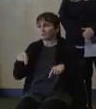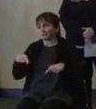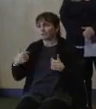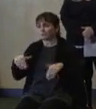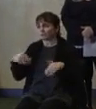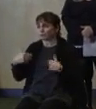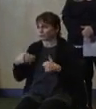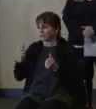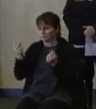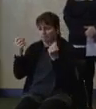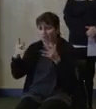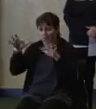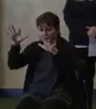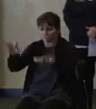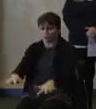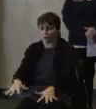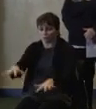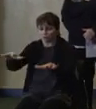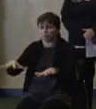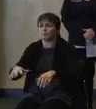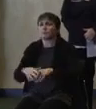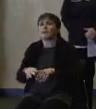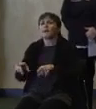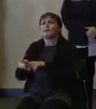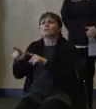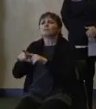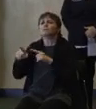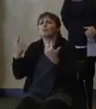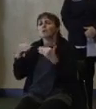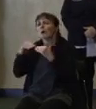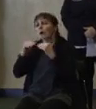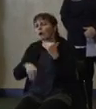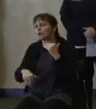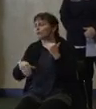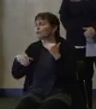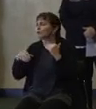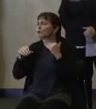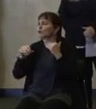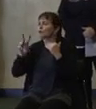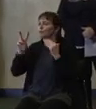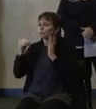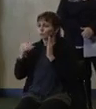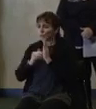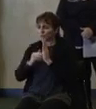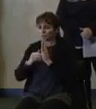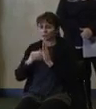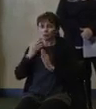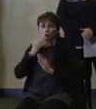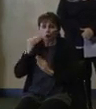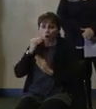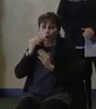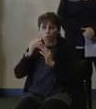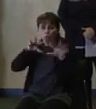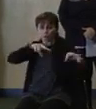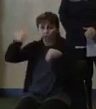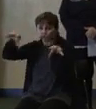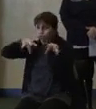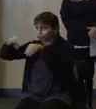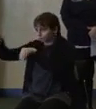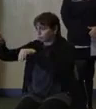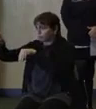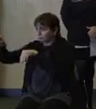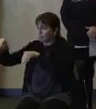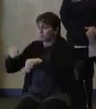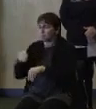one. There are currently just under 2,000 households without power statewide. Joe will give us a broader update